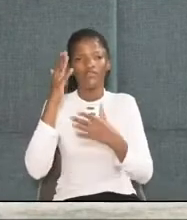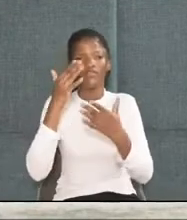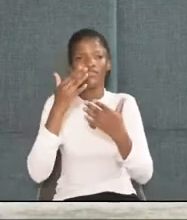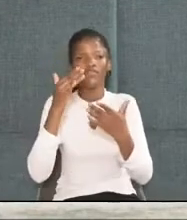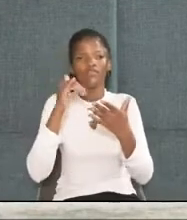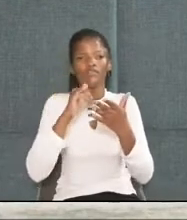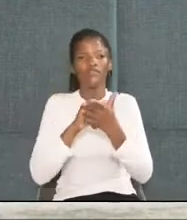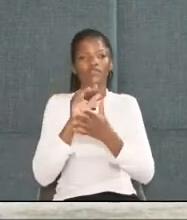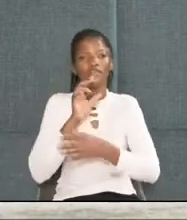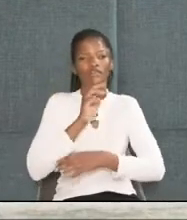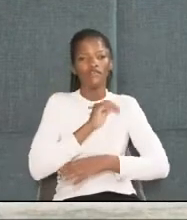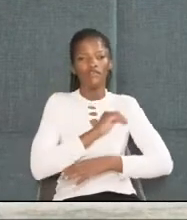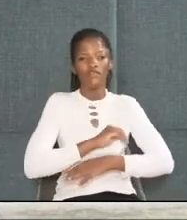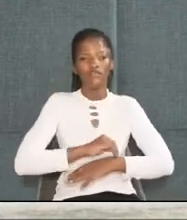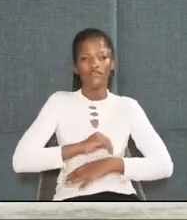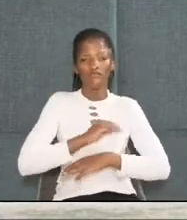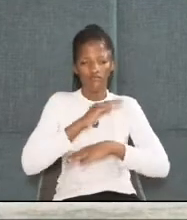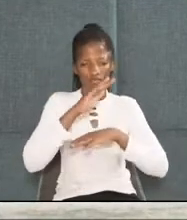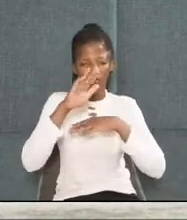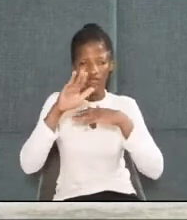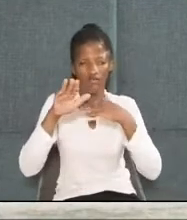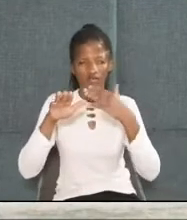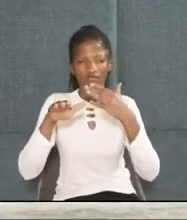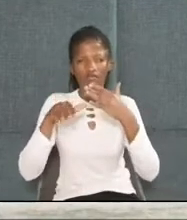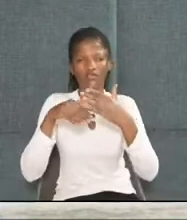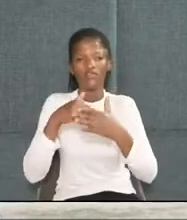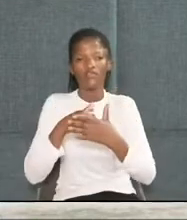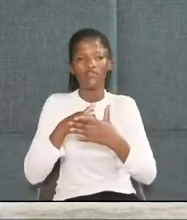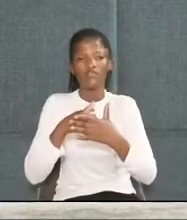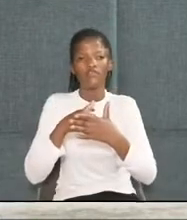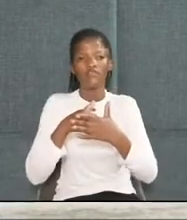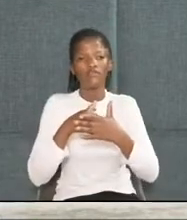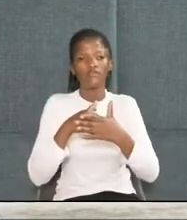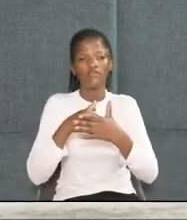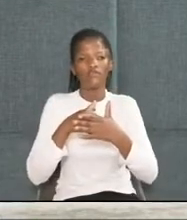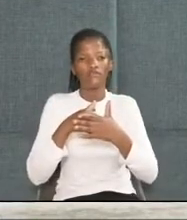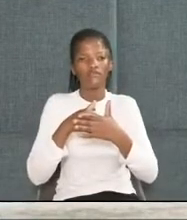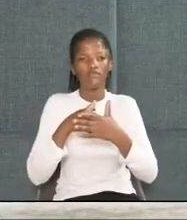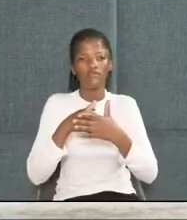the master of oceans and earth and sky.